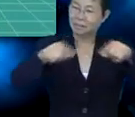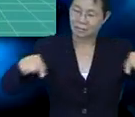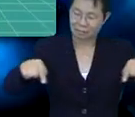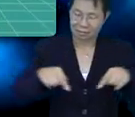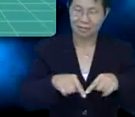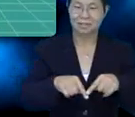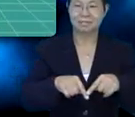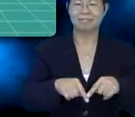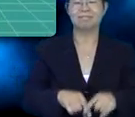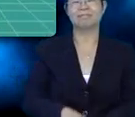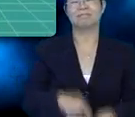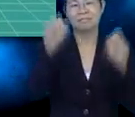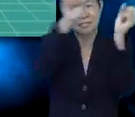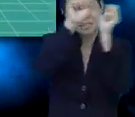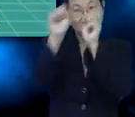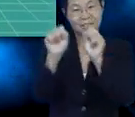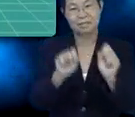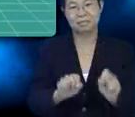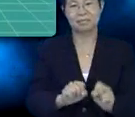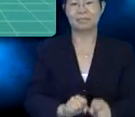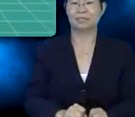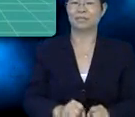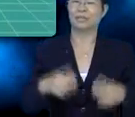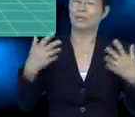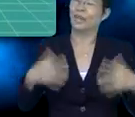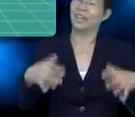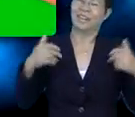base and it is triangular in shape.